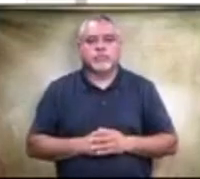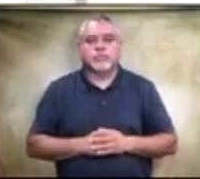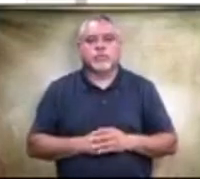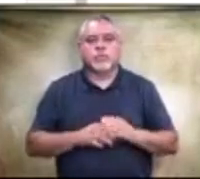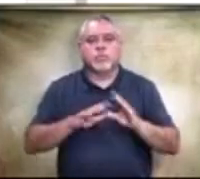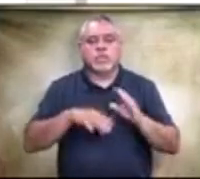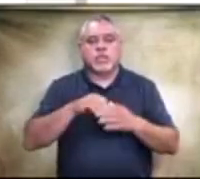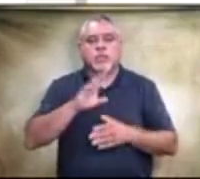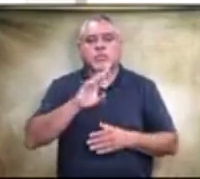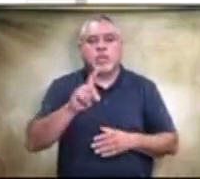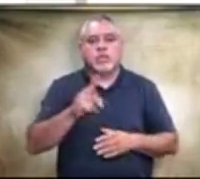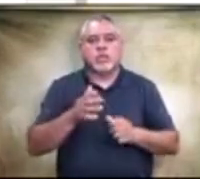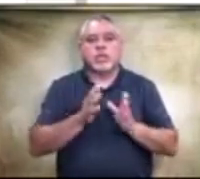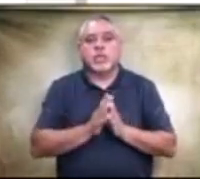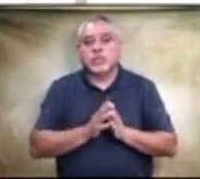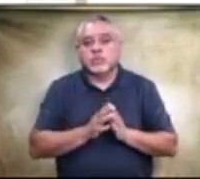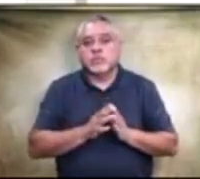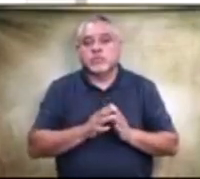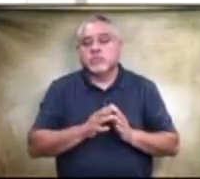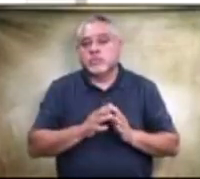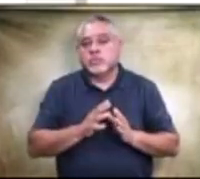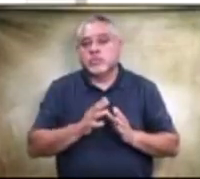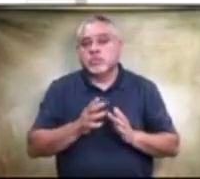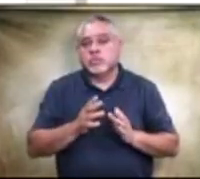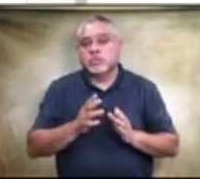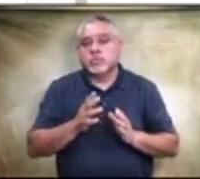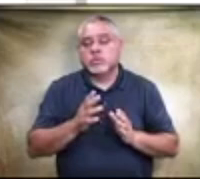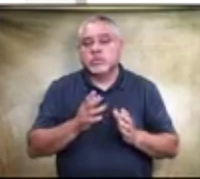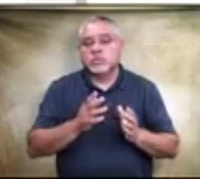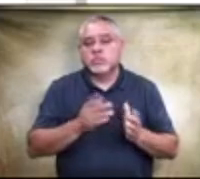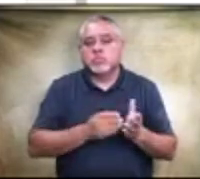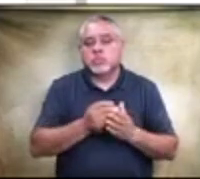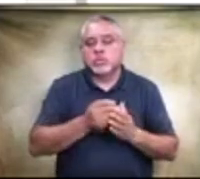so we're asking the board to approve purchase of the kitchen equipment for 10 campuses.